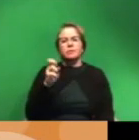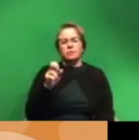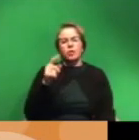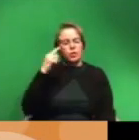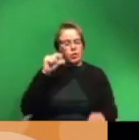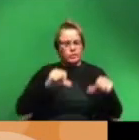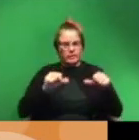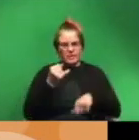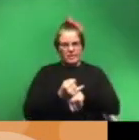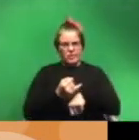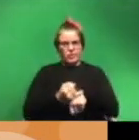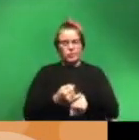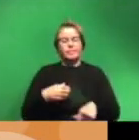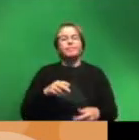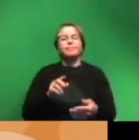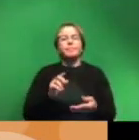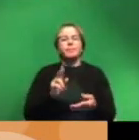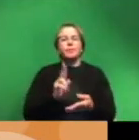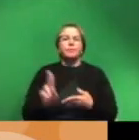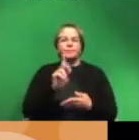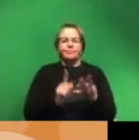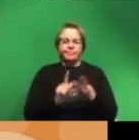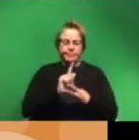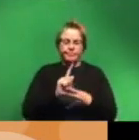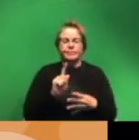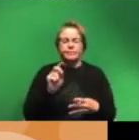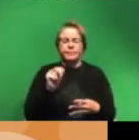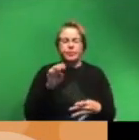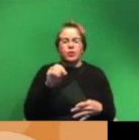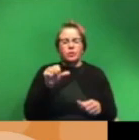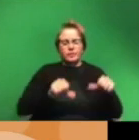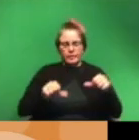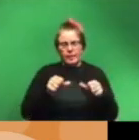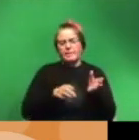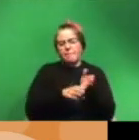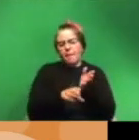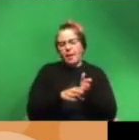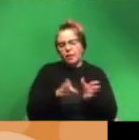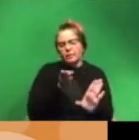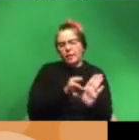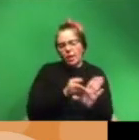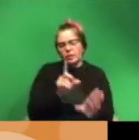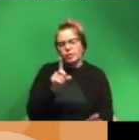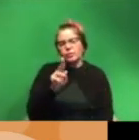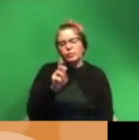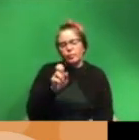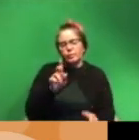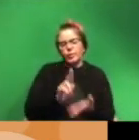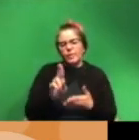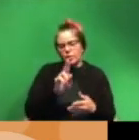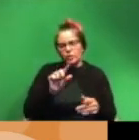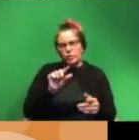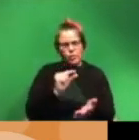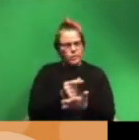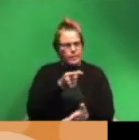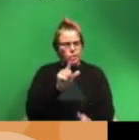i actually got my undergraduate degree in neuroscience with a minor in psychology from duke university i graduated from there in 2018